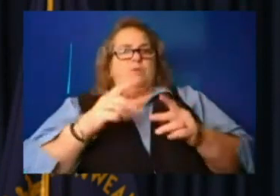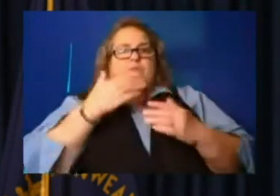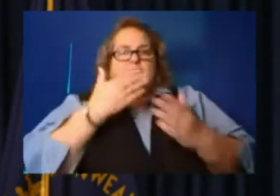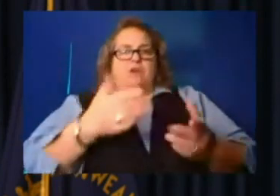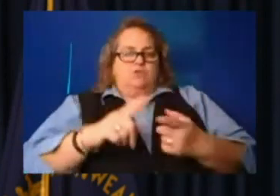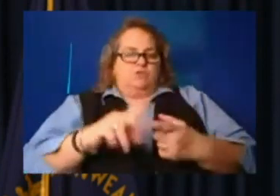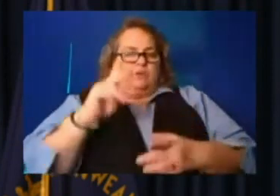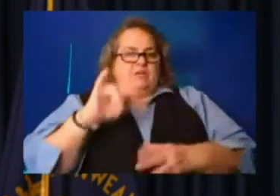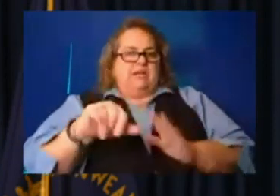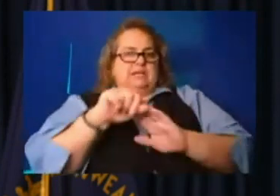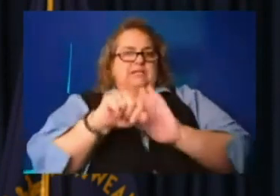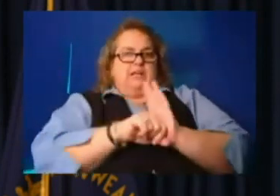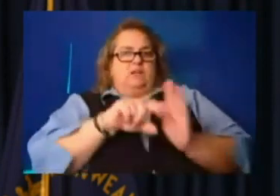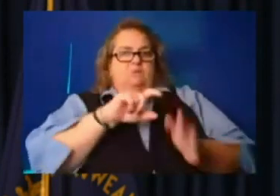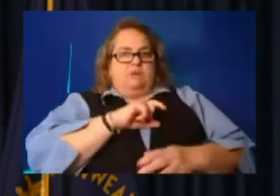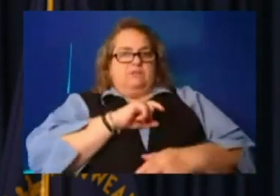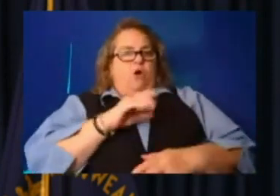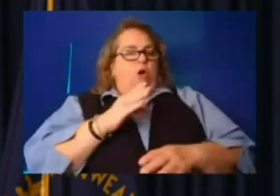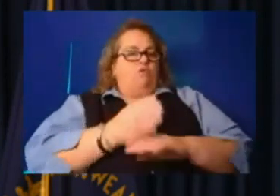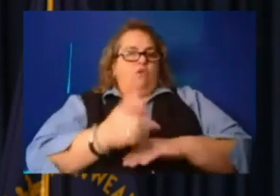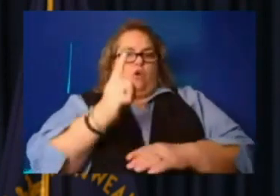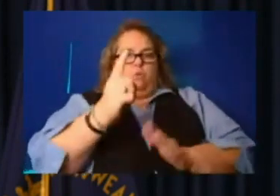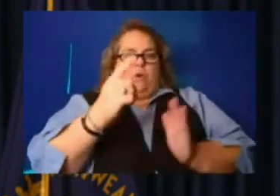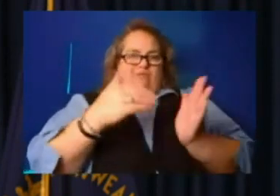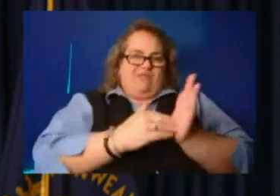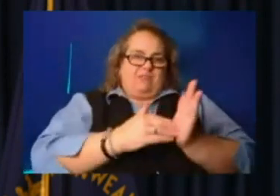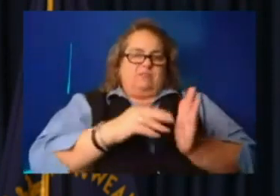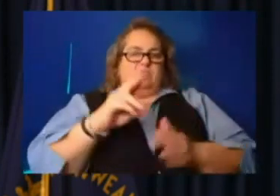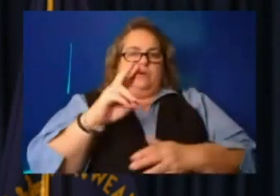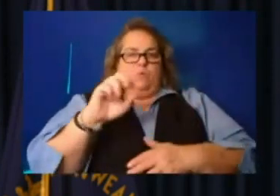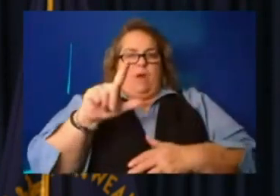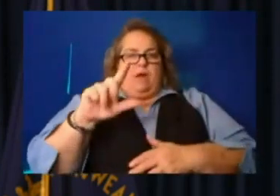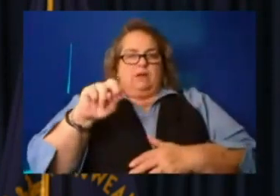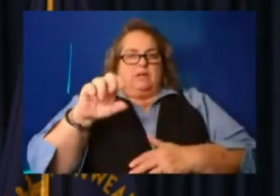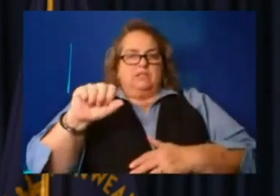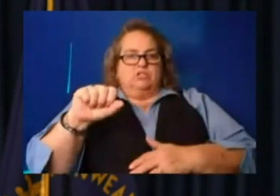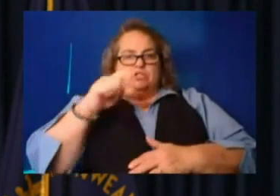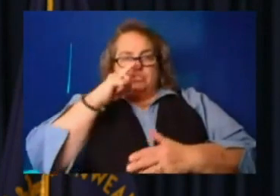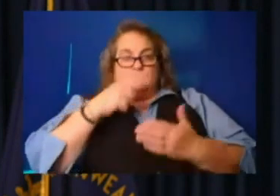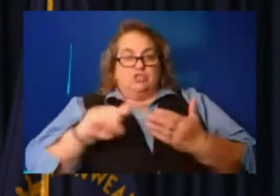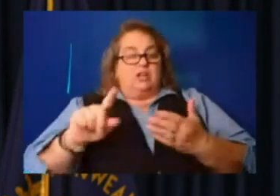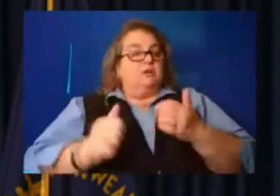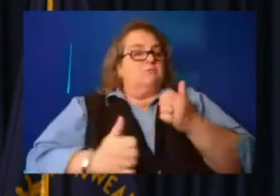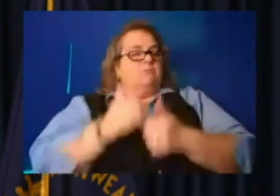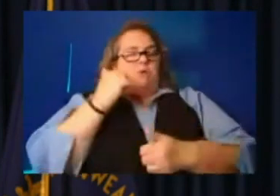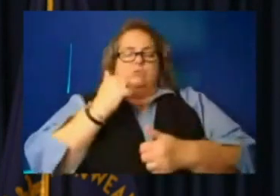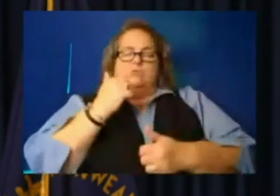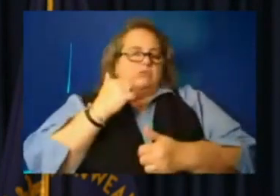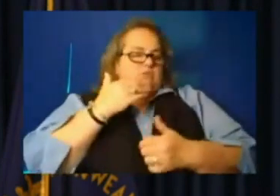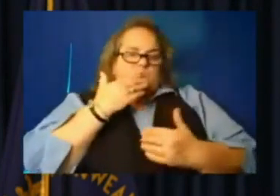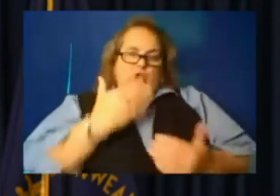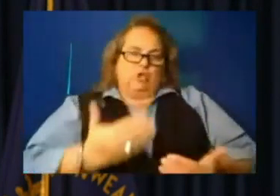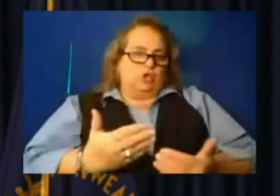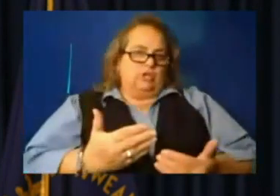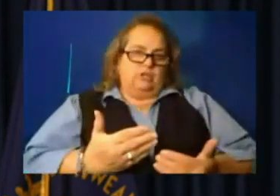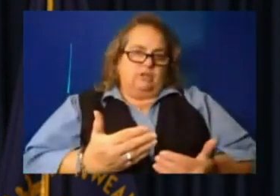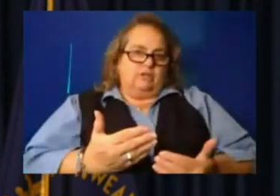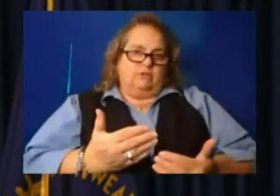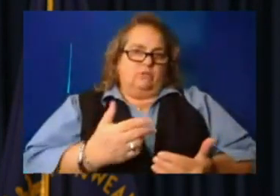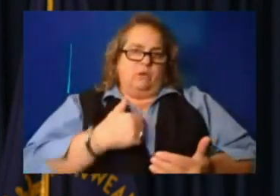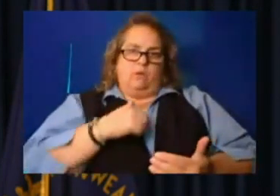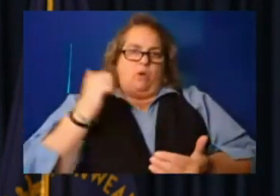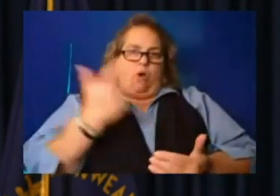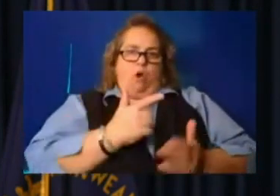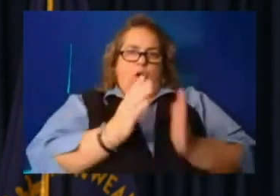thousand wellness checks and most of them went incredibly well, which is what we all were praying for. Uh,